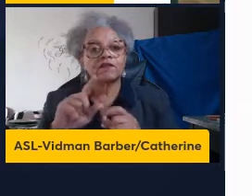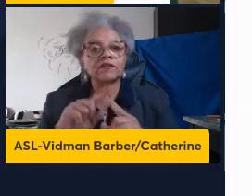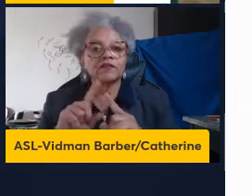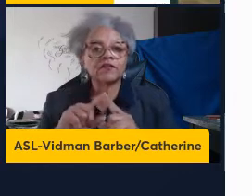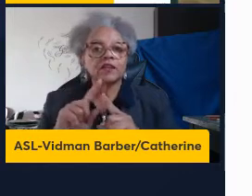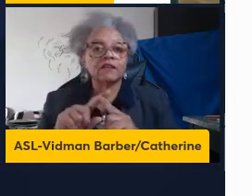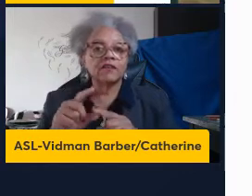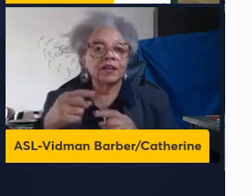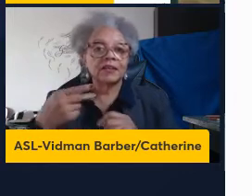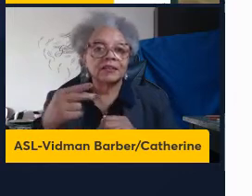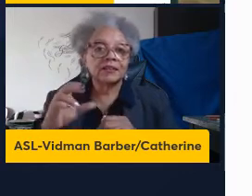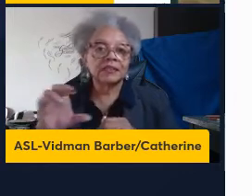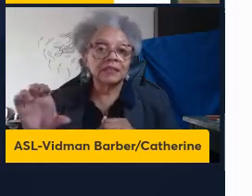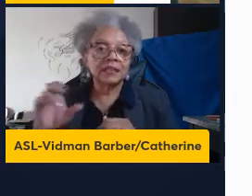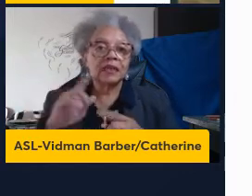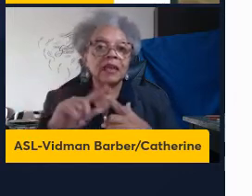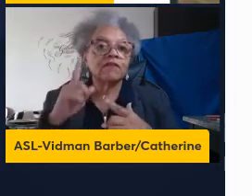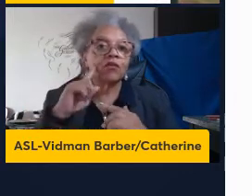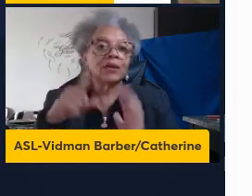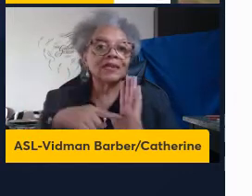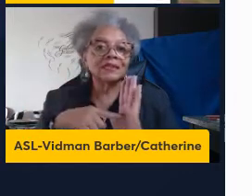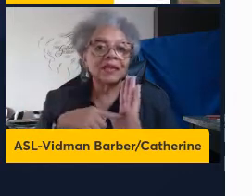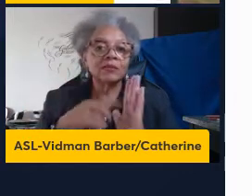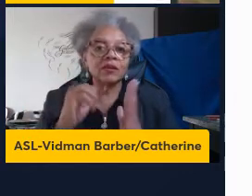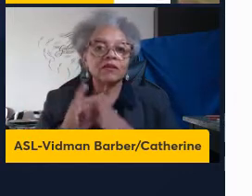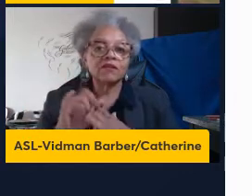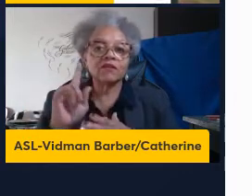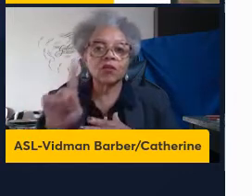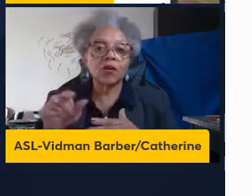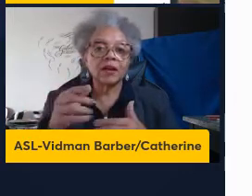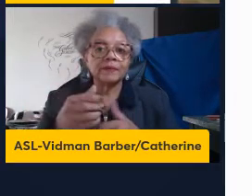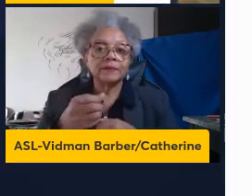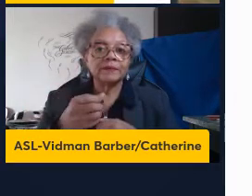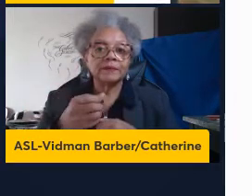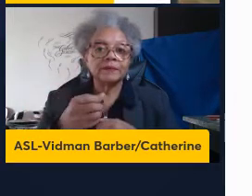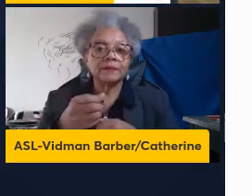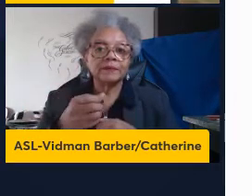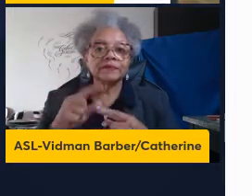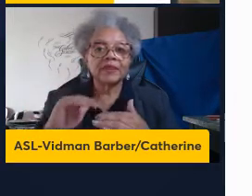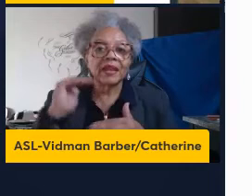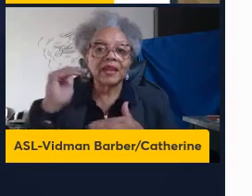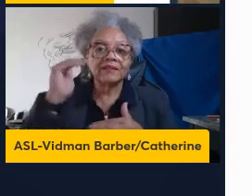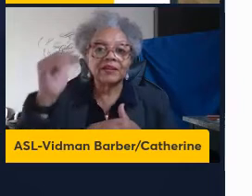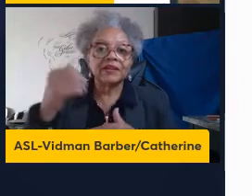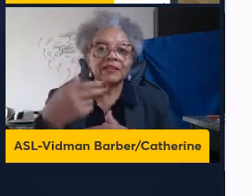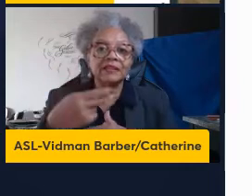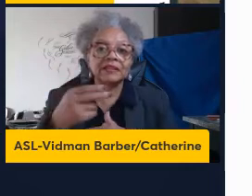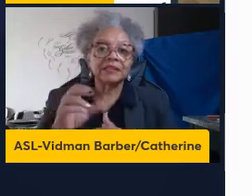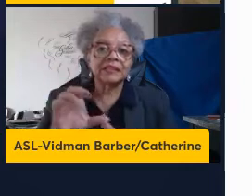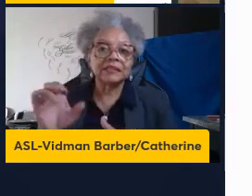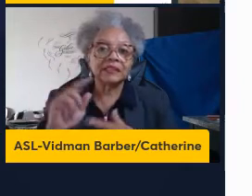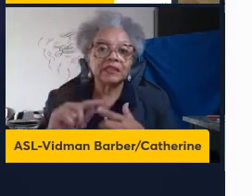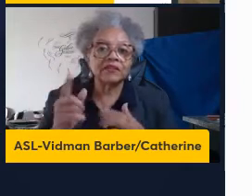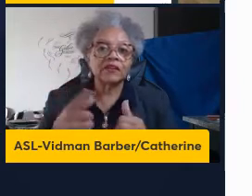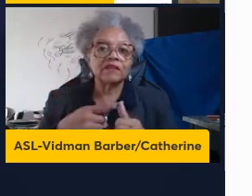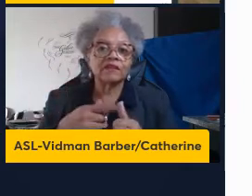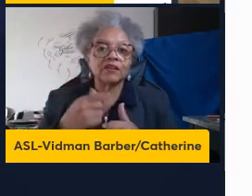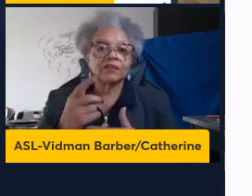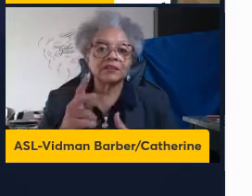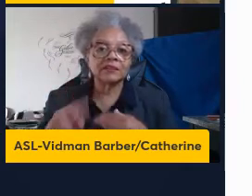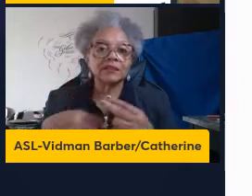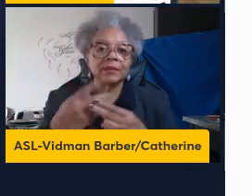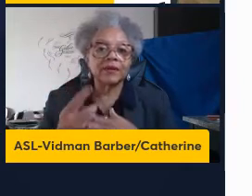checkpoint inhibitors. And for example, for unresectable advanced HCC, the first line of therapy is a combination